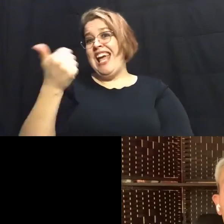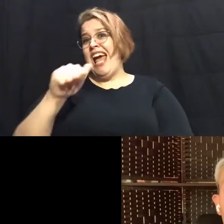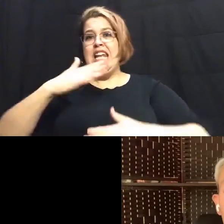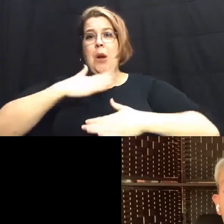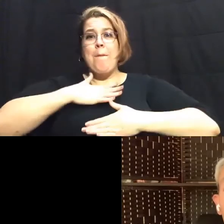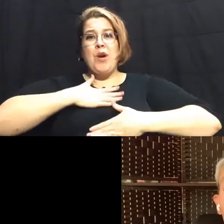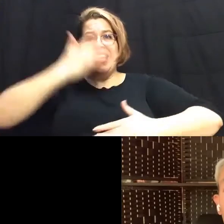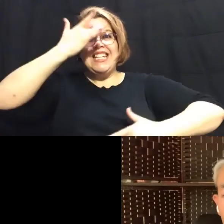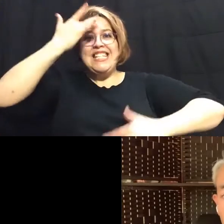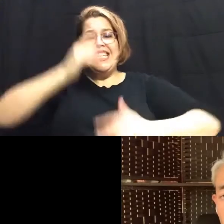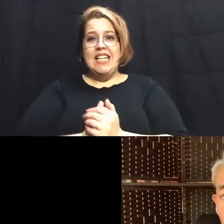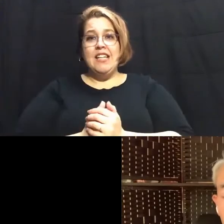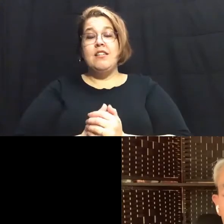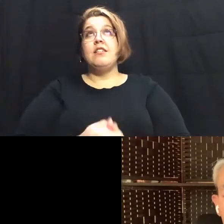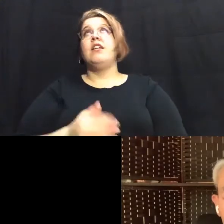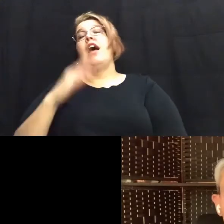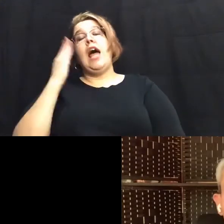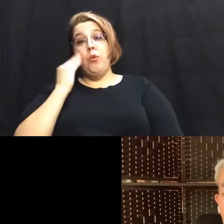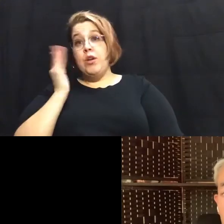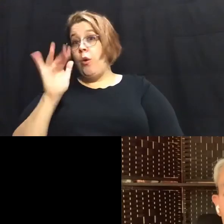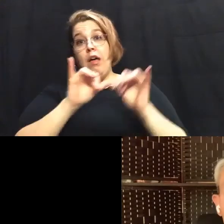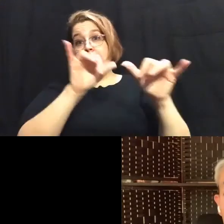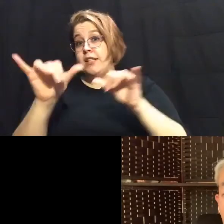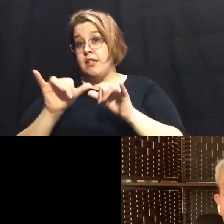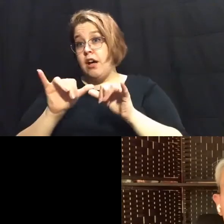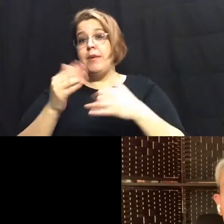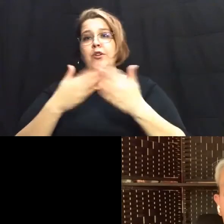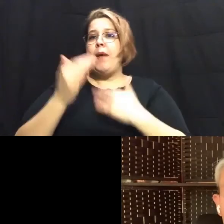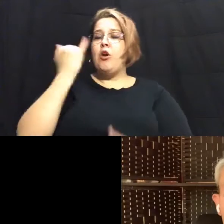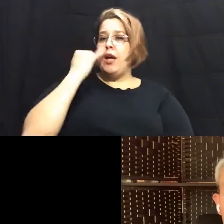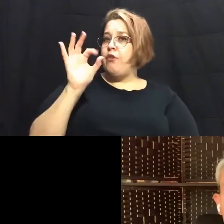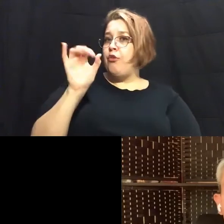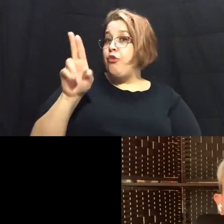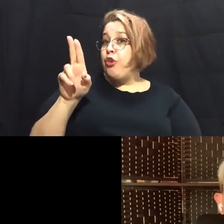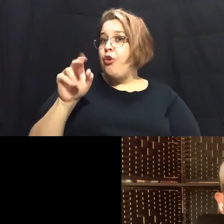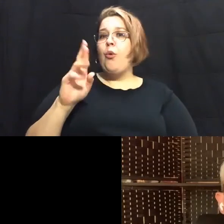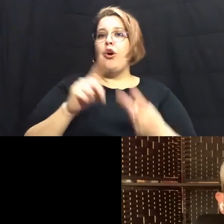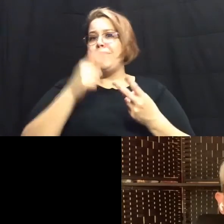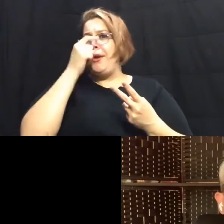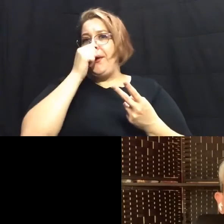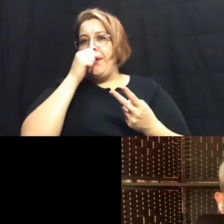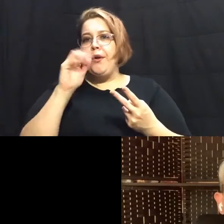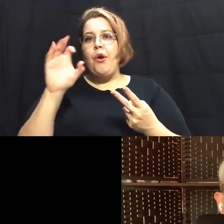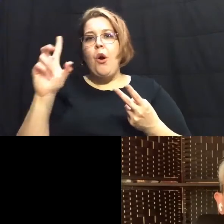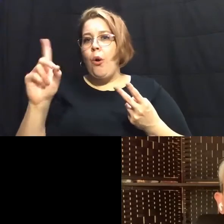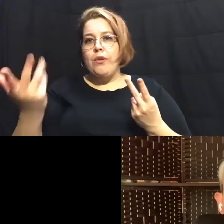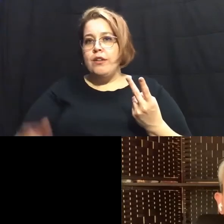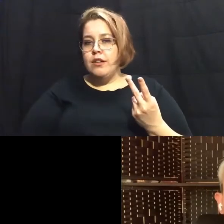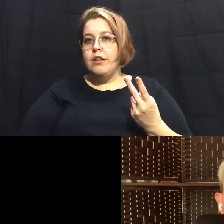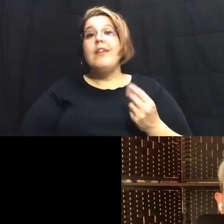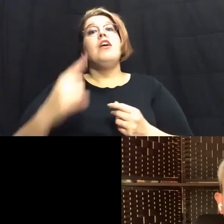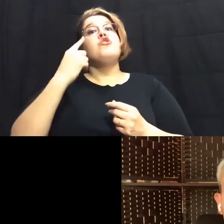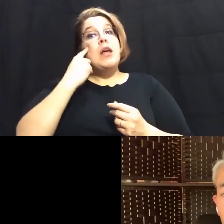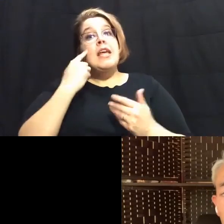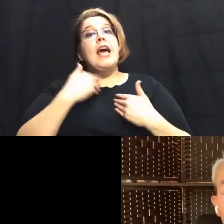virus and we know how prevalent they are whether it's flu season or just plain old cold season so i think there is some logic